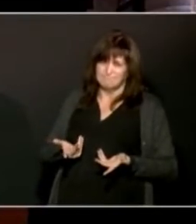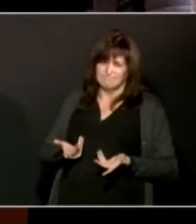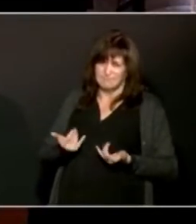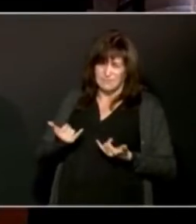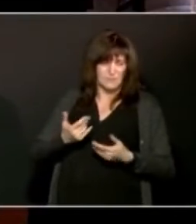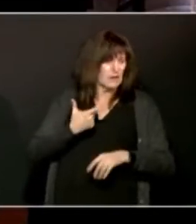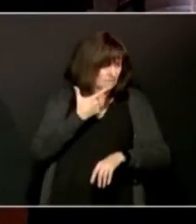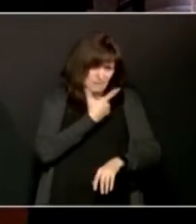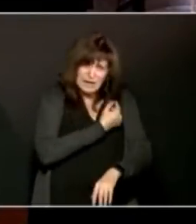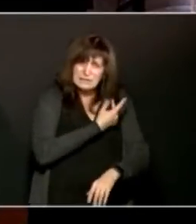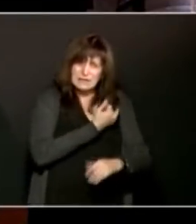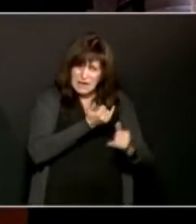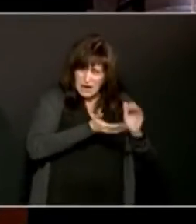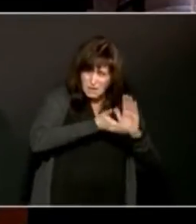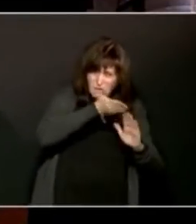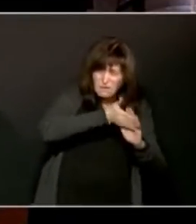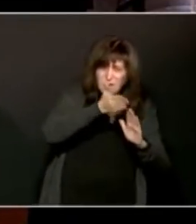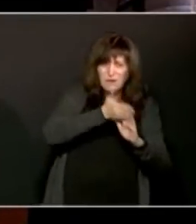be? Will it slow it down?